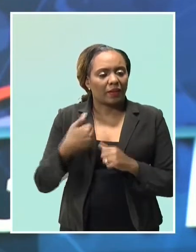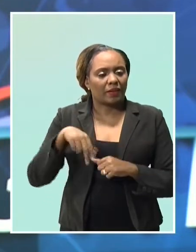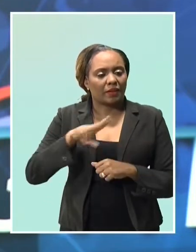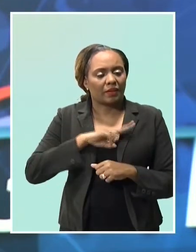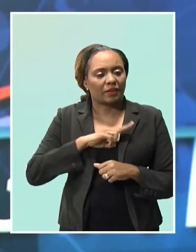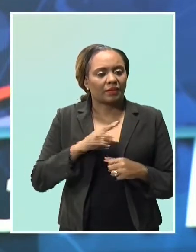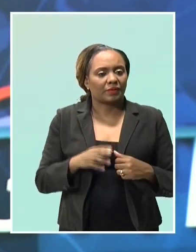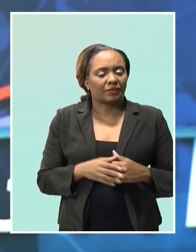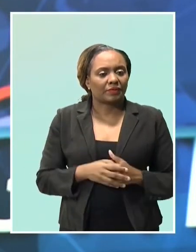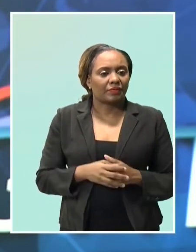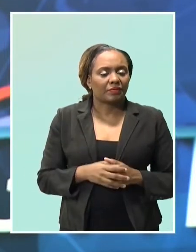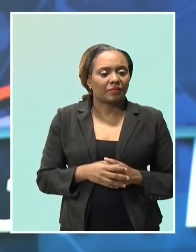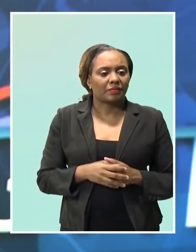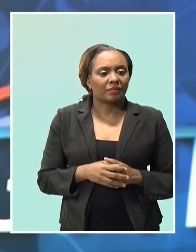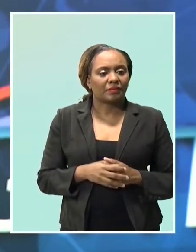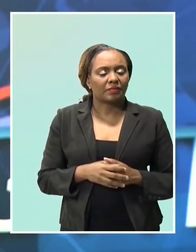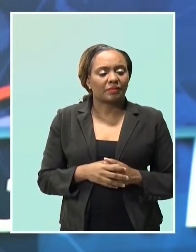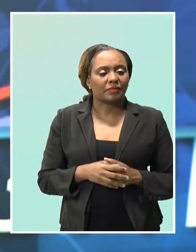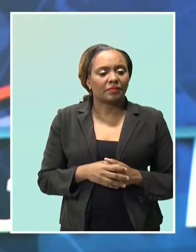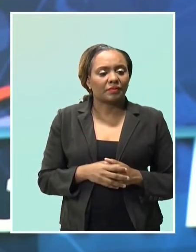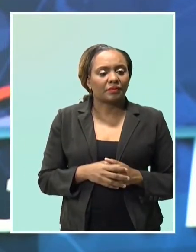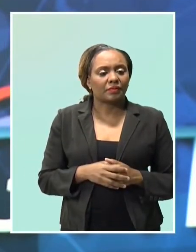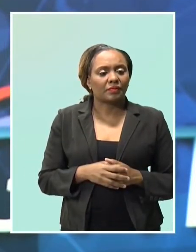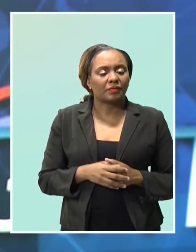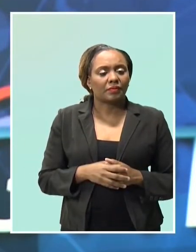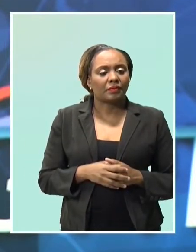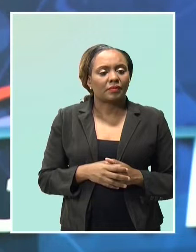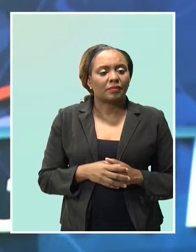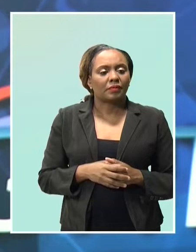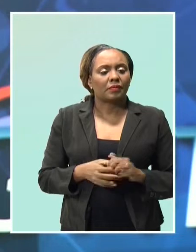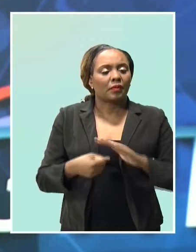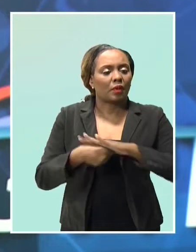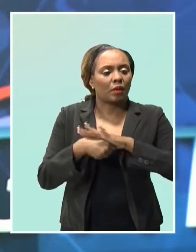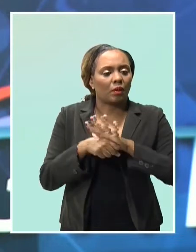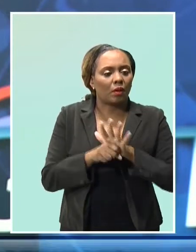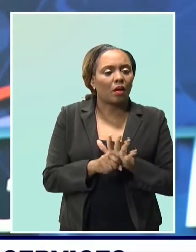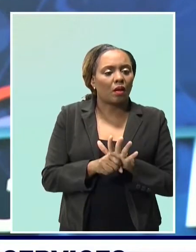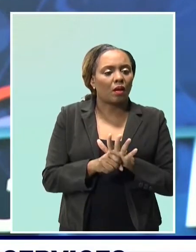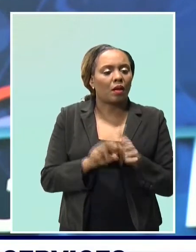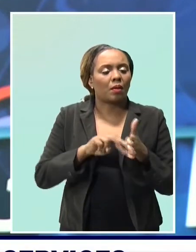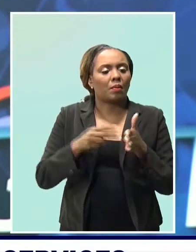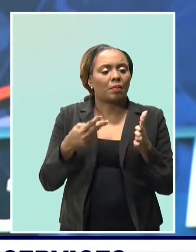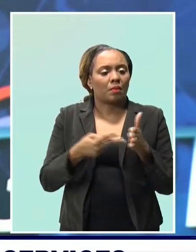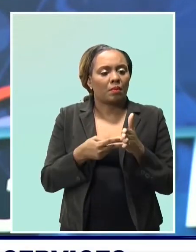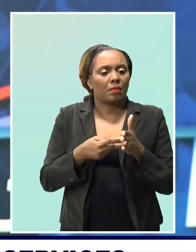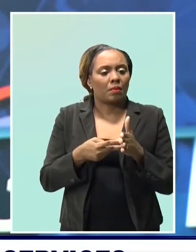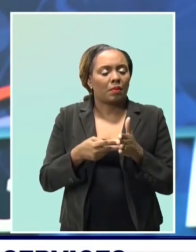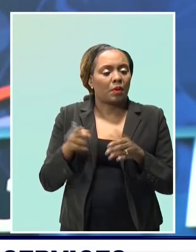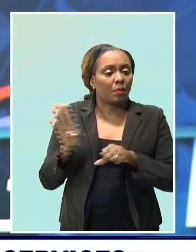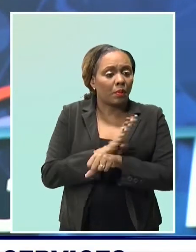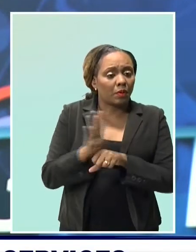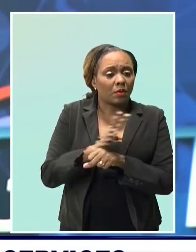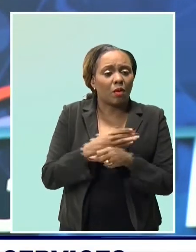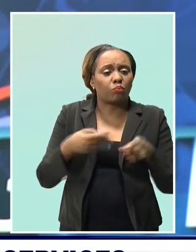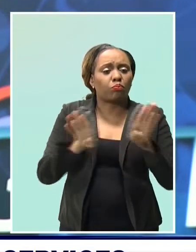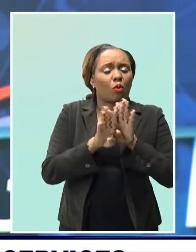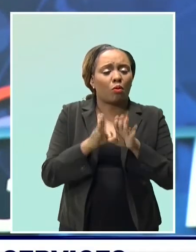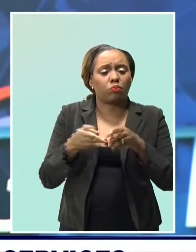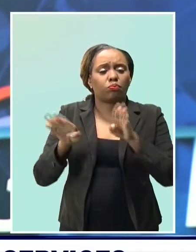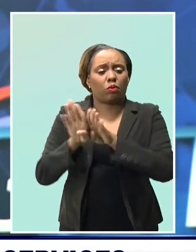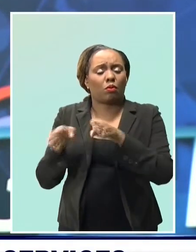Jeffrey Bostig. While the COVID-19 pandemic has forced the closure of some Barbadian businesses,